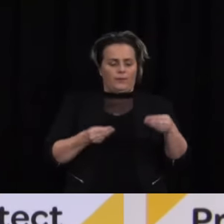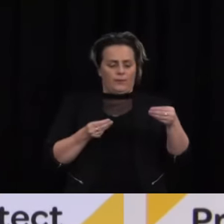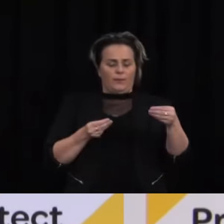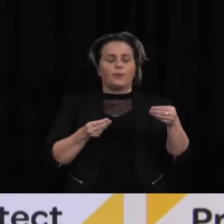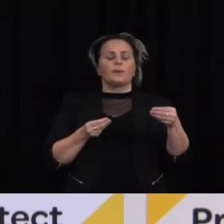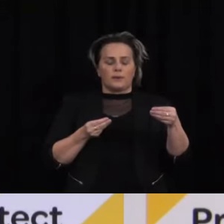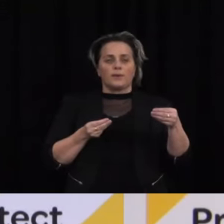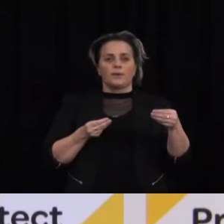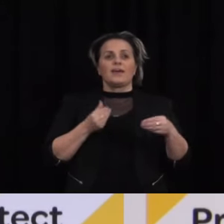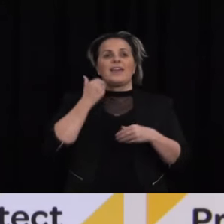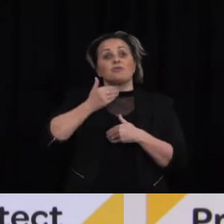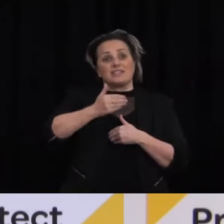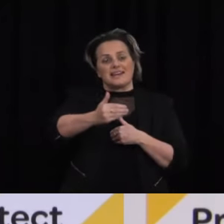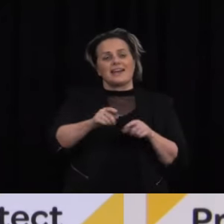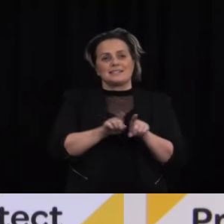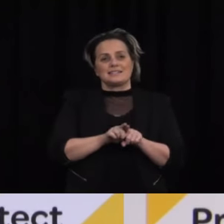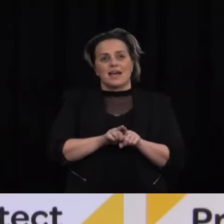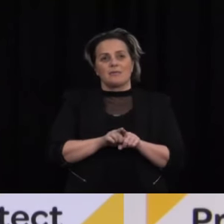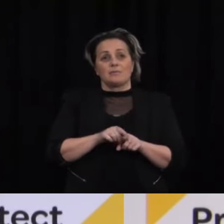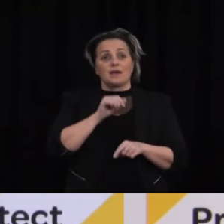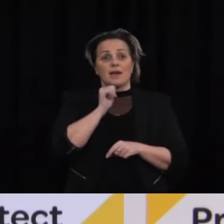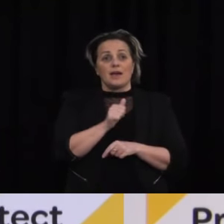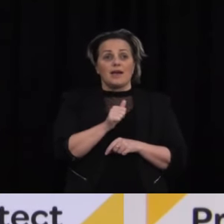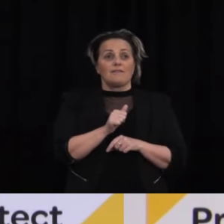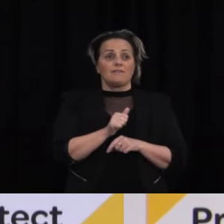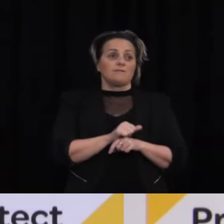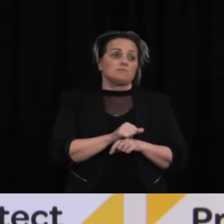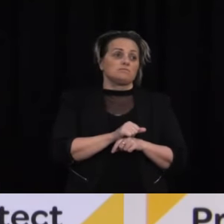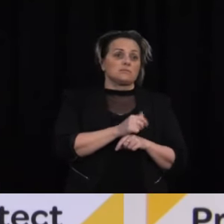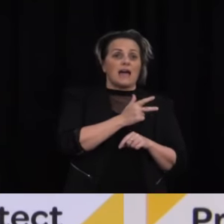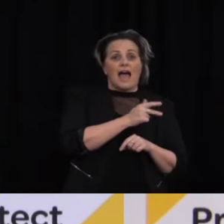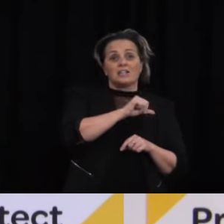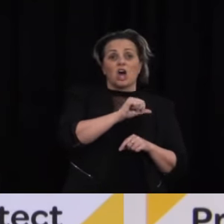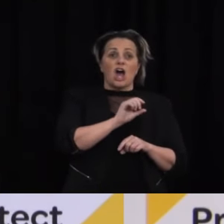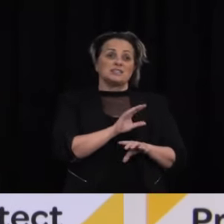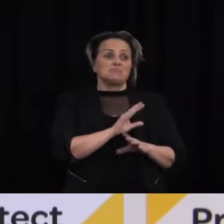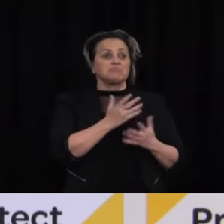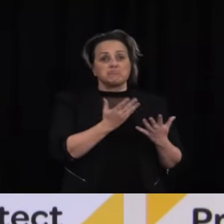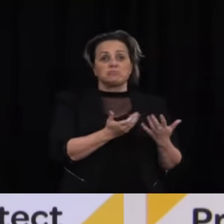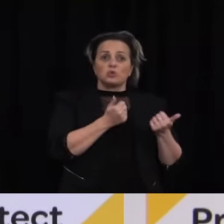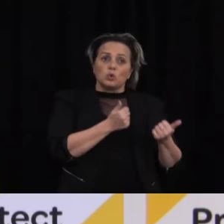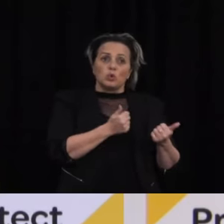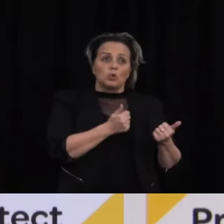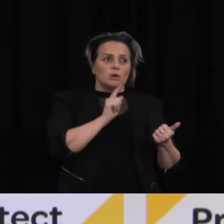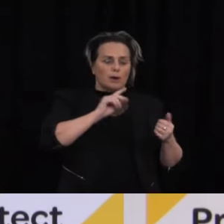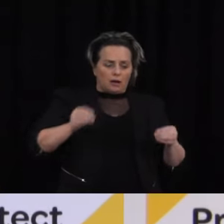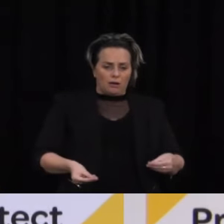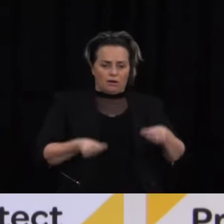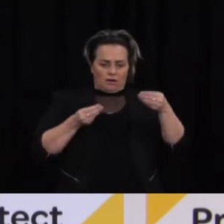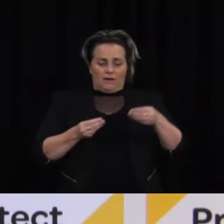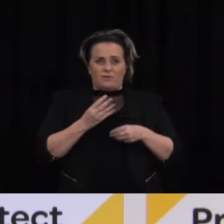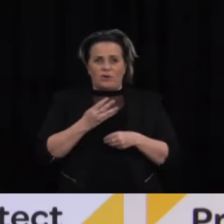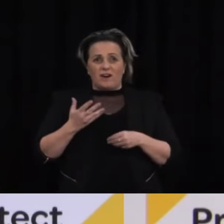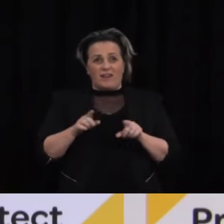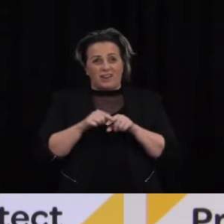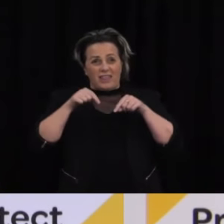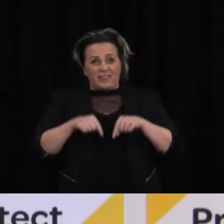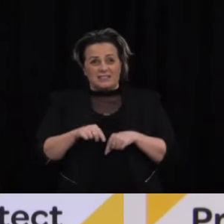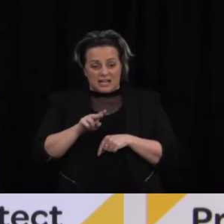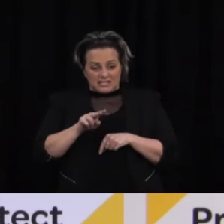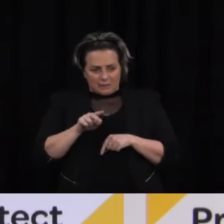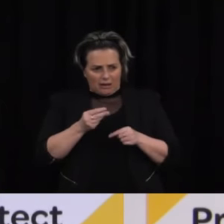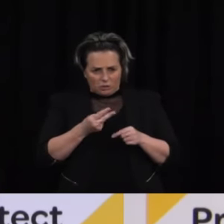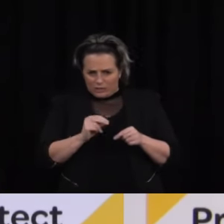that and you know single digit days are always you know slightly brighter days than ones when you're dealing with a bigger double digit